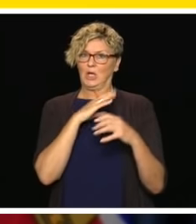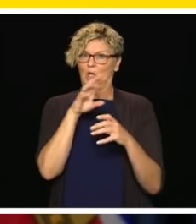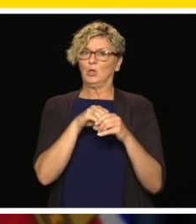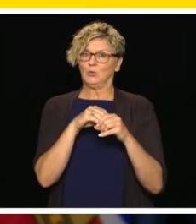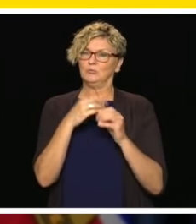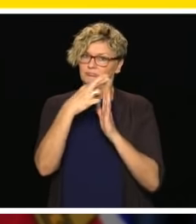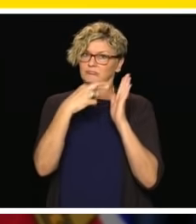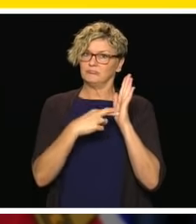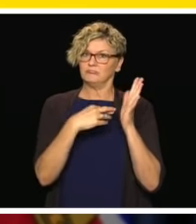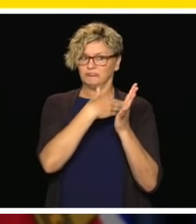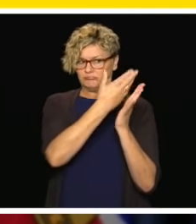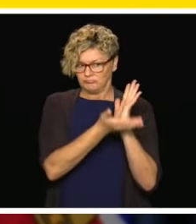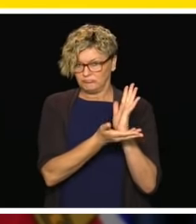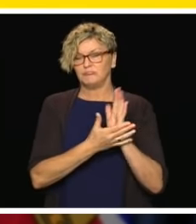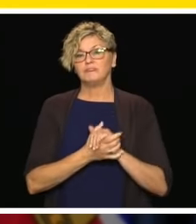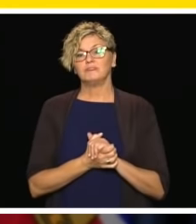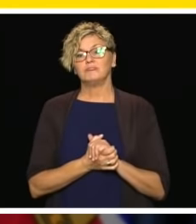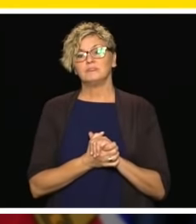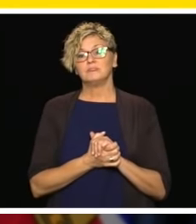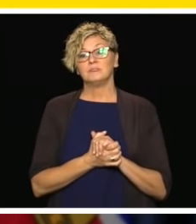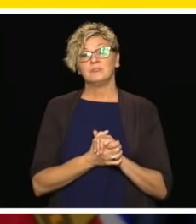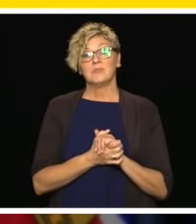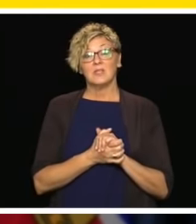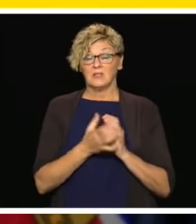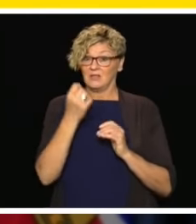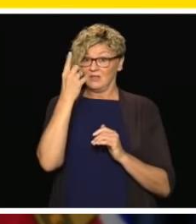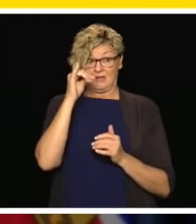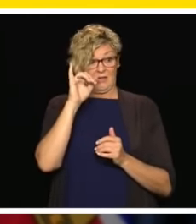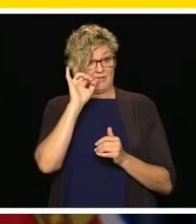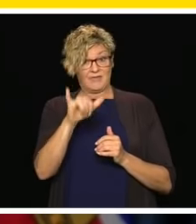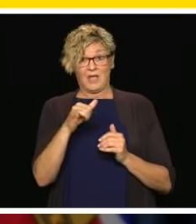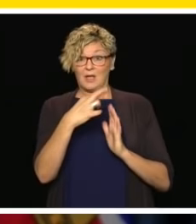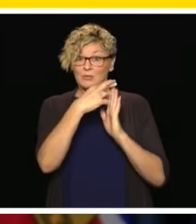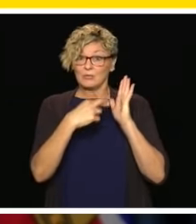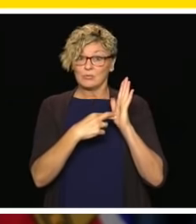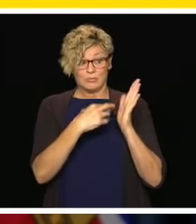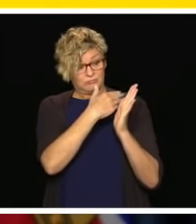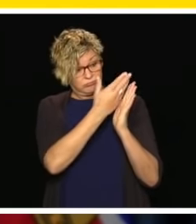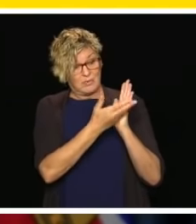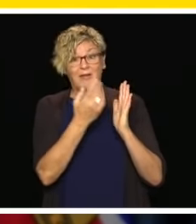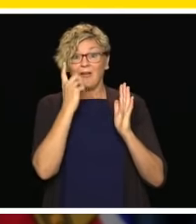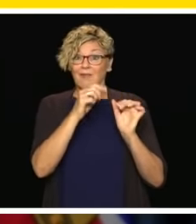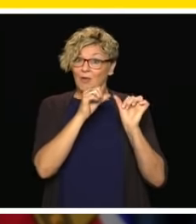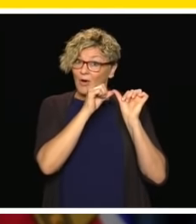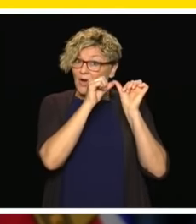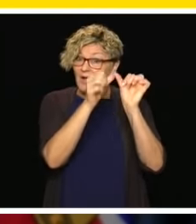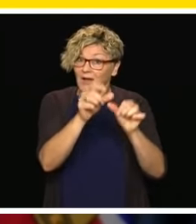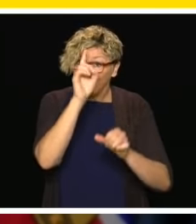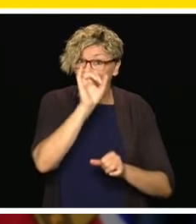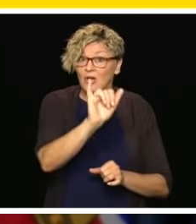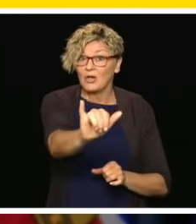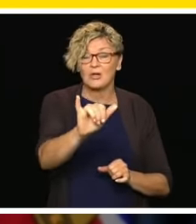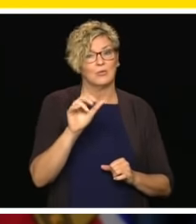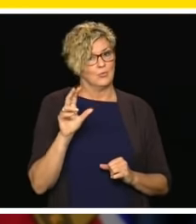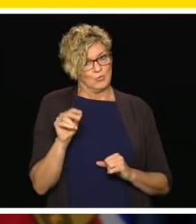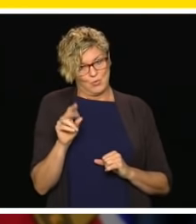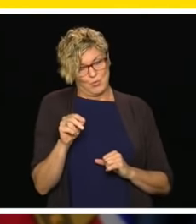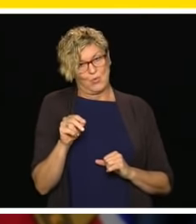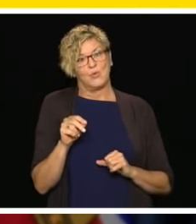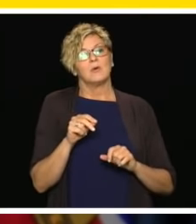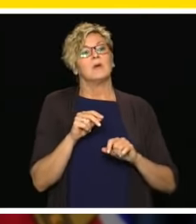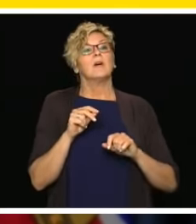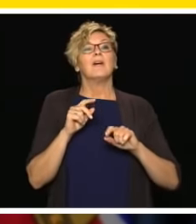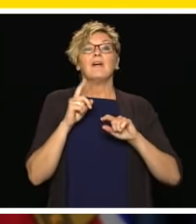The new approach and the measures we have in place are not forever, but they are for and For the foreseeable future and certainly for the month of June.